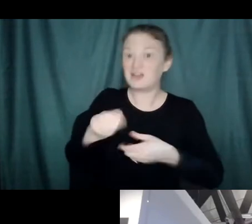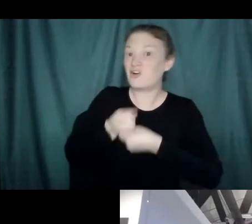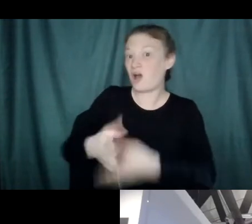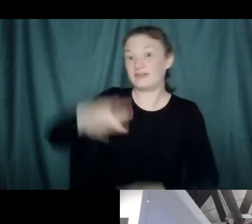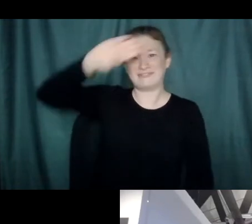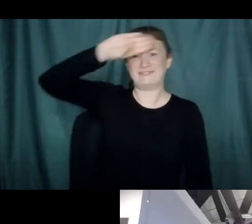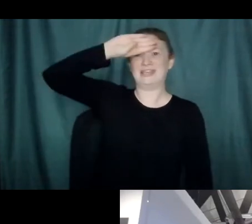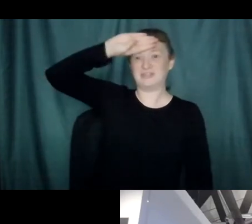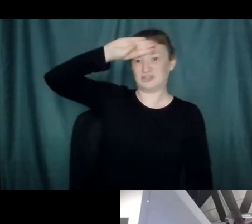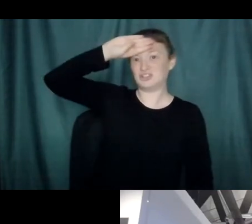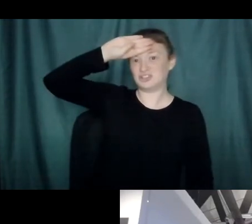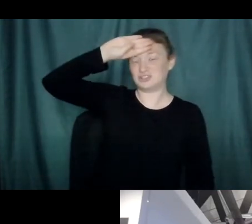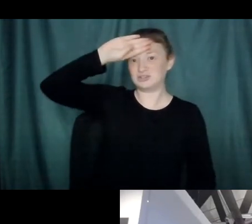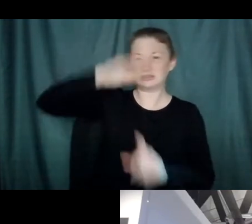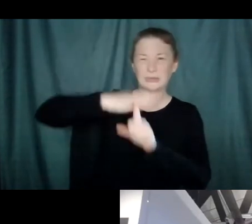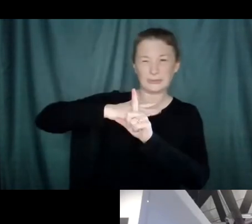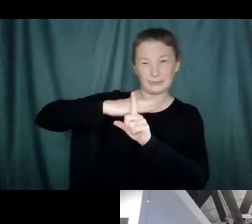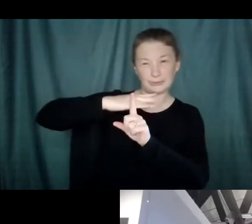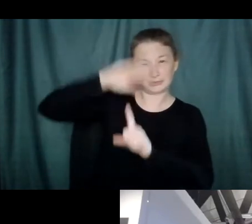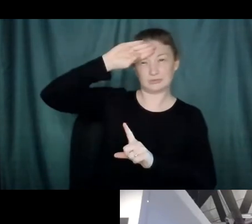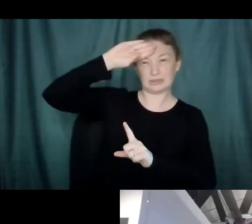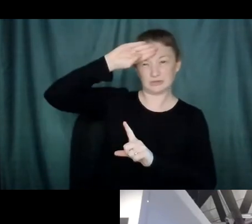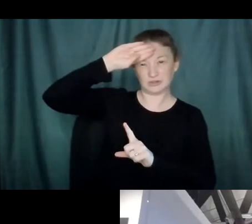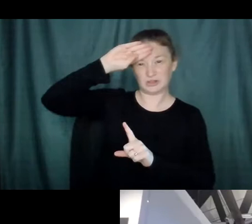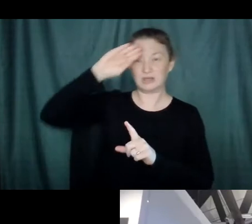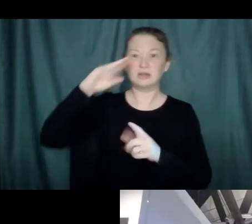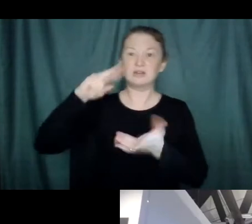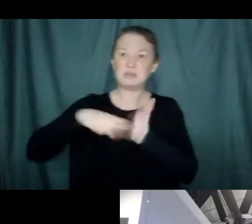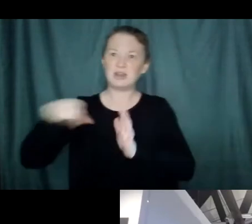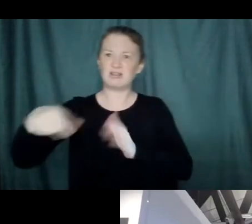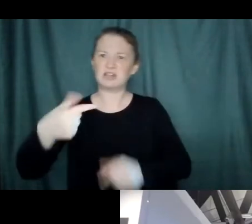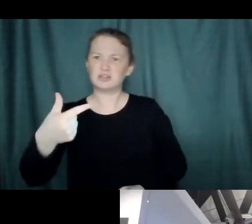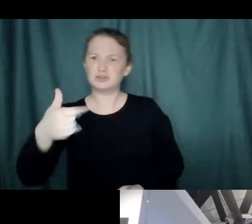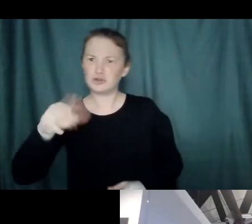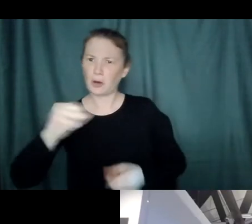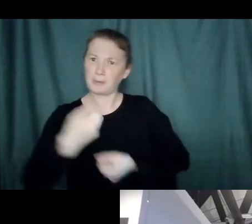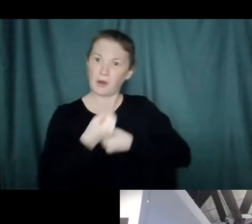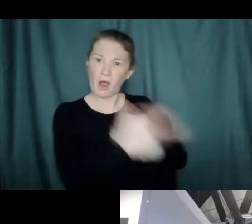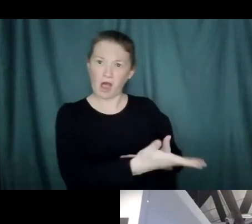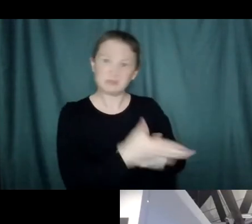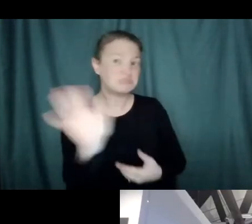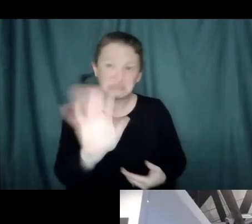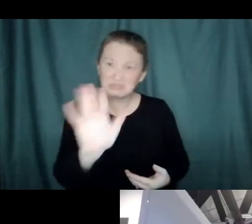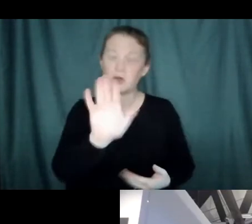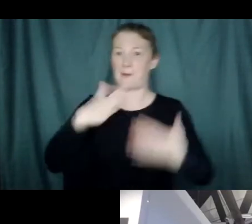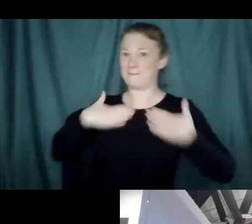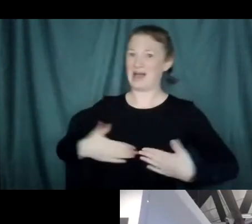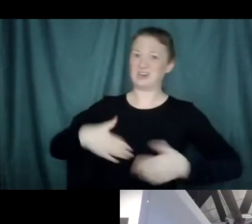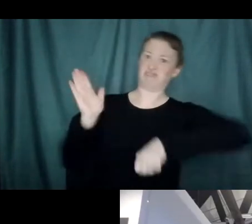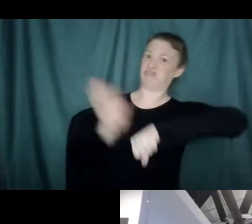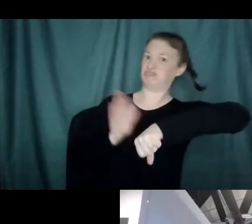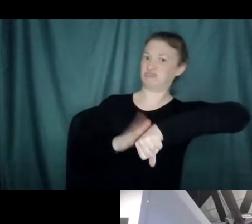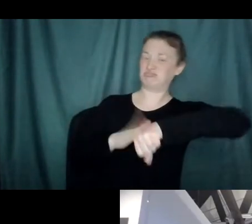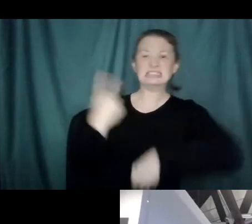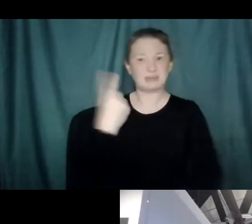That's not the germ causing the disease doing that to you. That's your immune system sounding the alarm, there's something wrong.